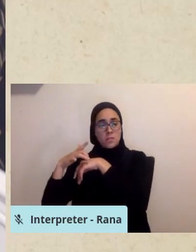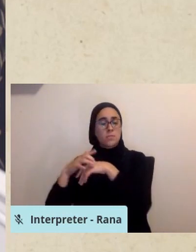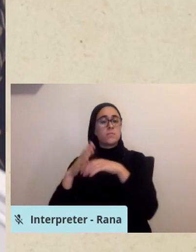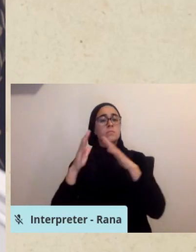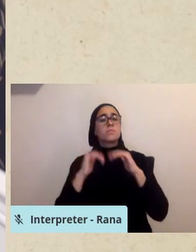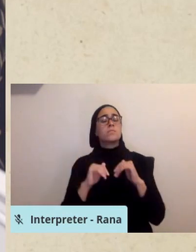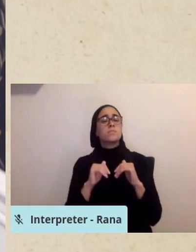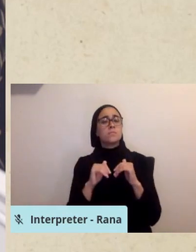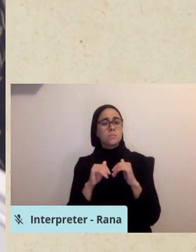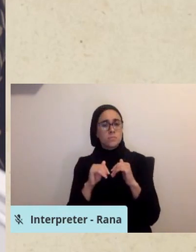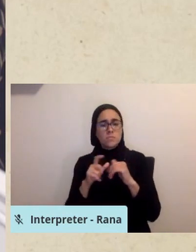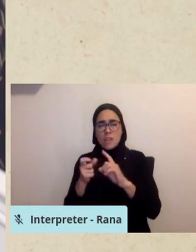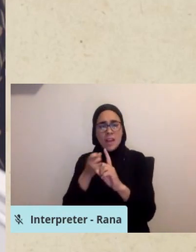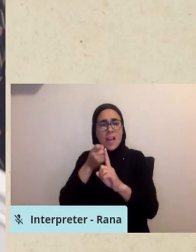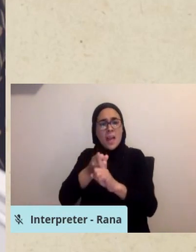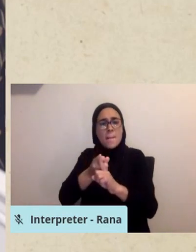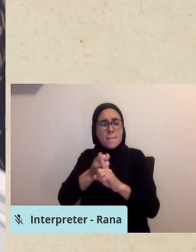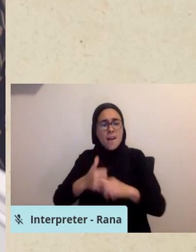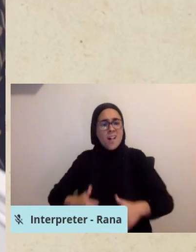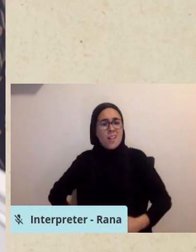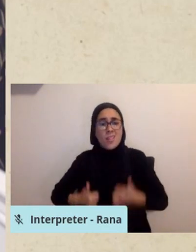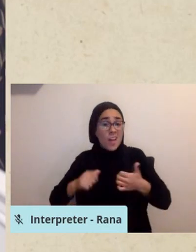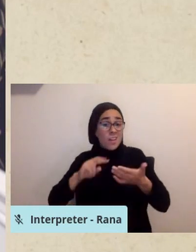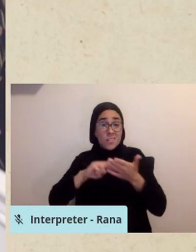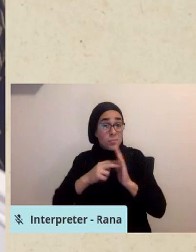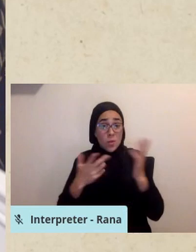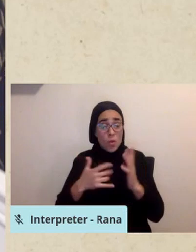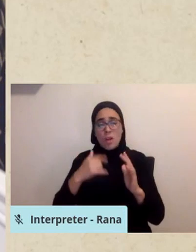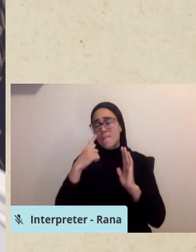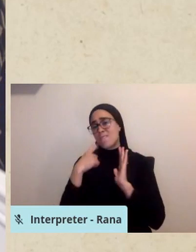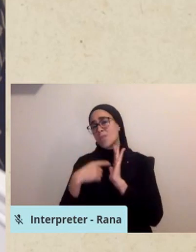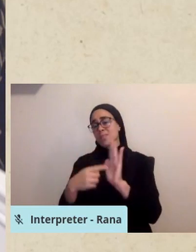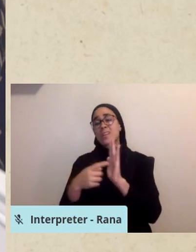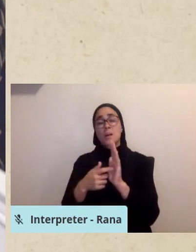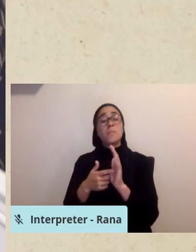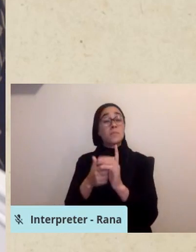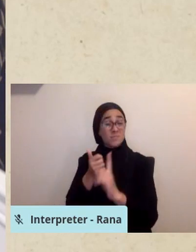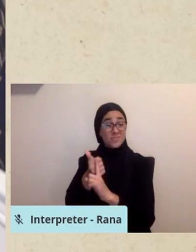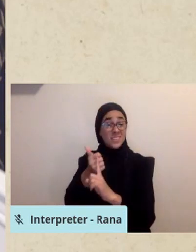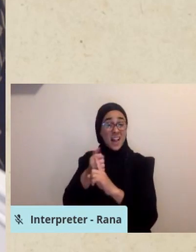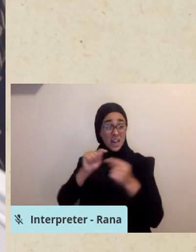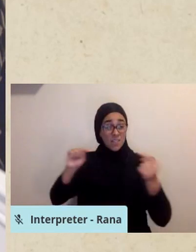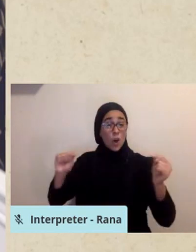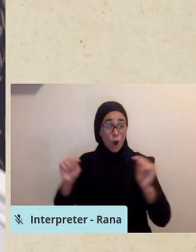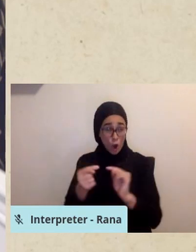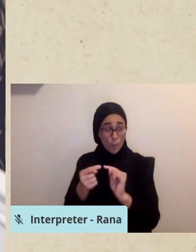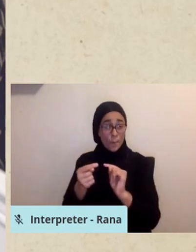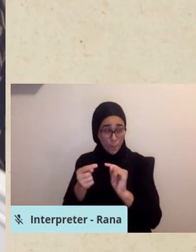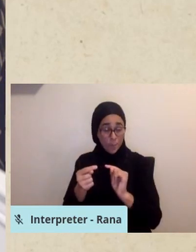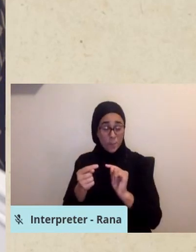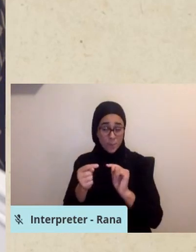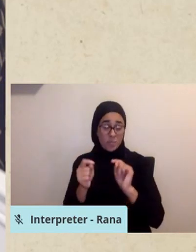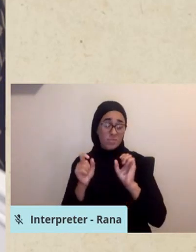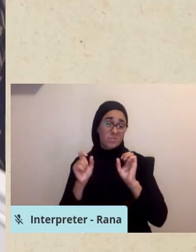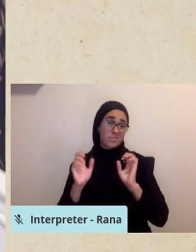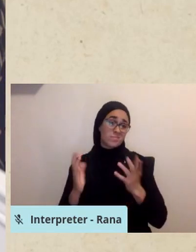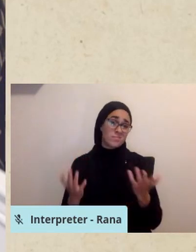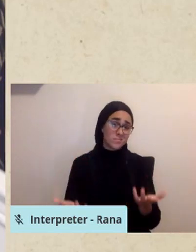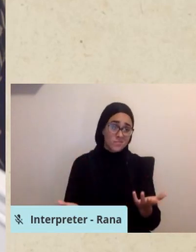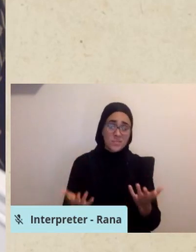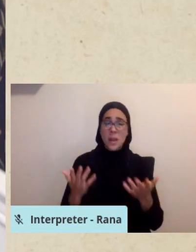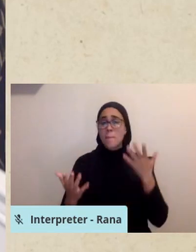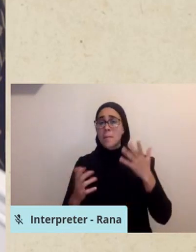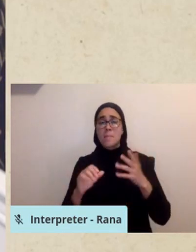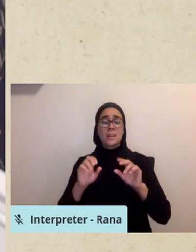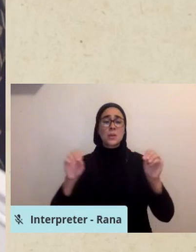crippled or a flourishing life, some examples are self-harming behavior, which can range from poor self-care